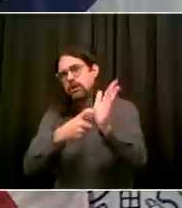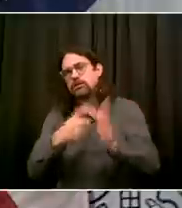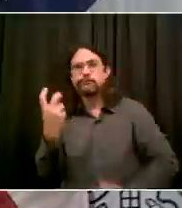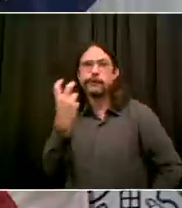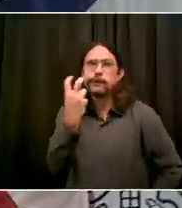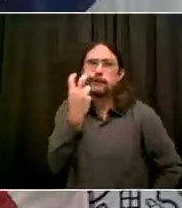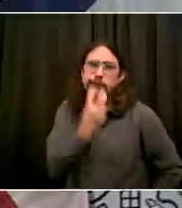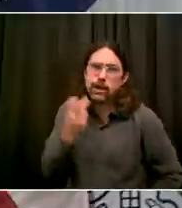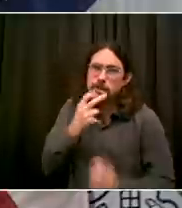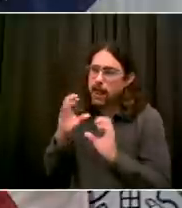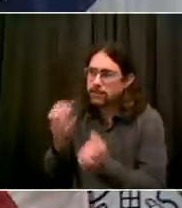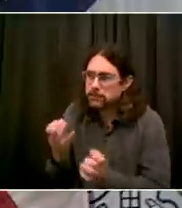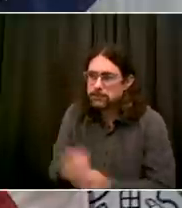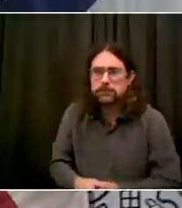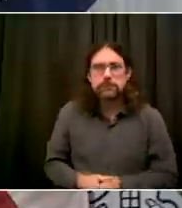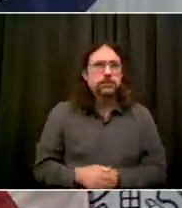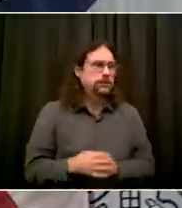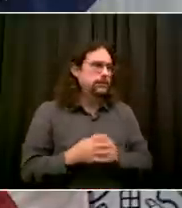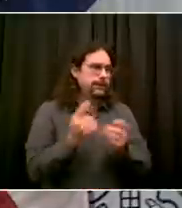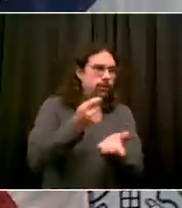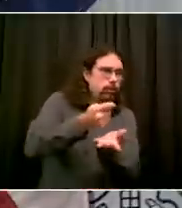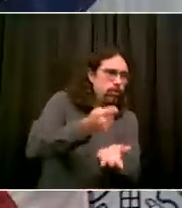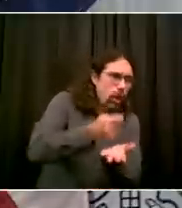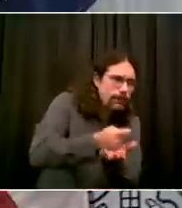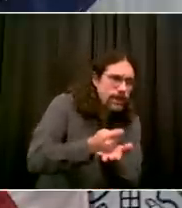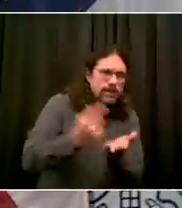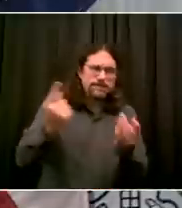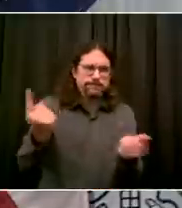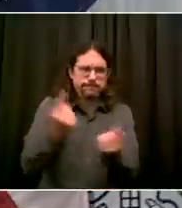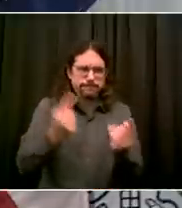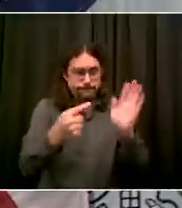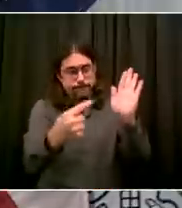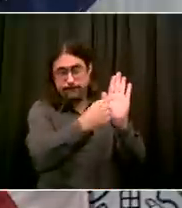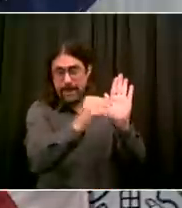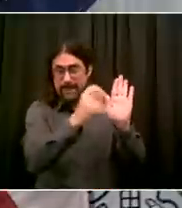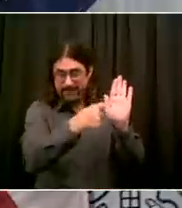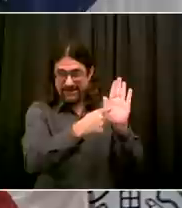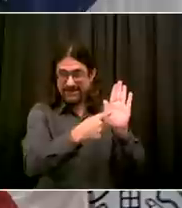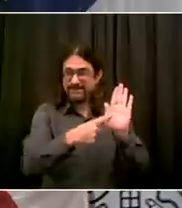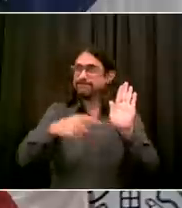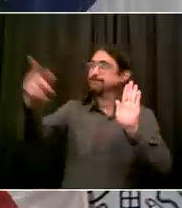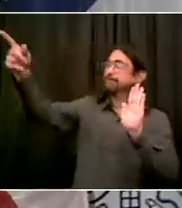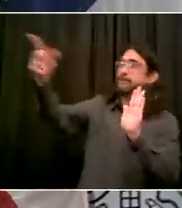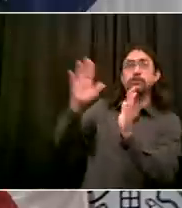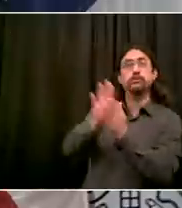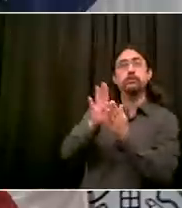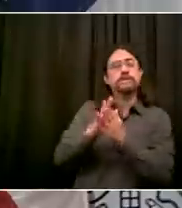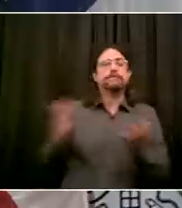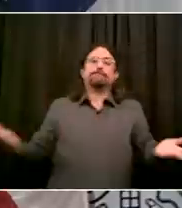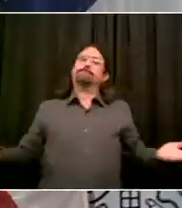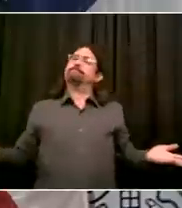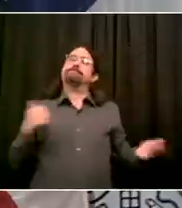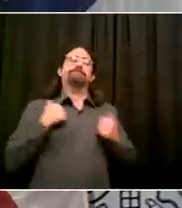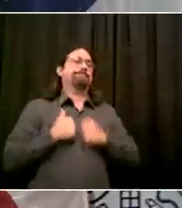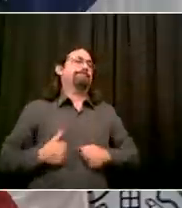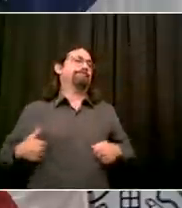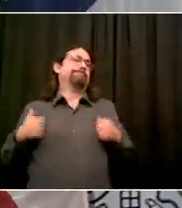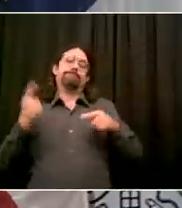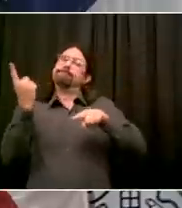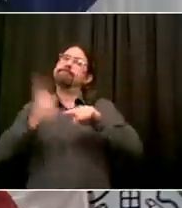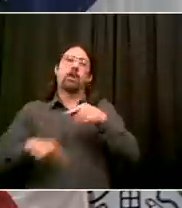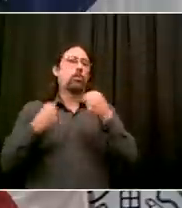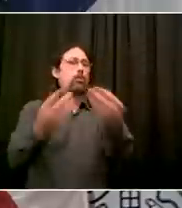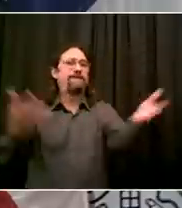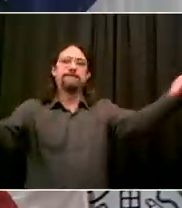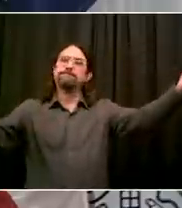your great credit, you've raised these issues constantly. And I appreciate you being a champion for the families who need this support. They've gone through